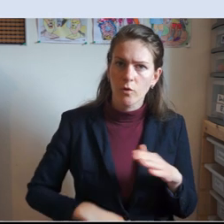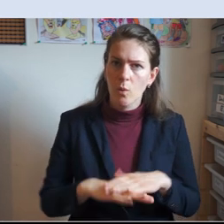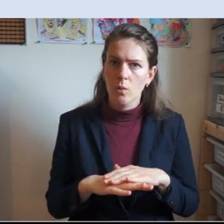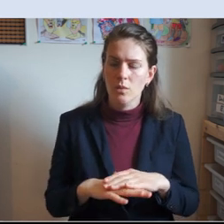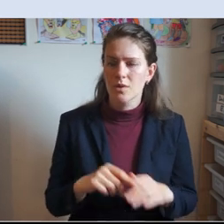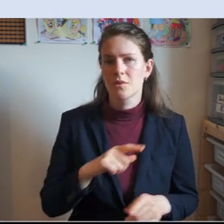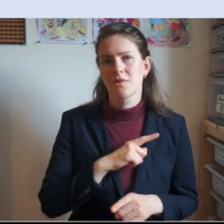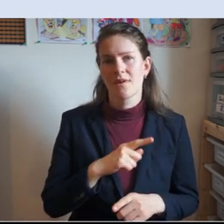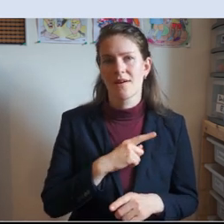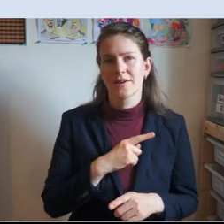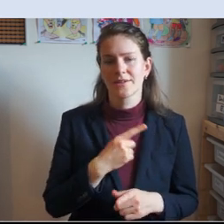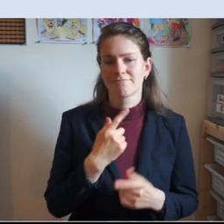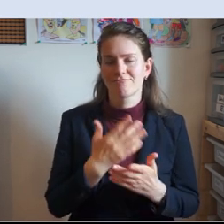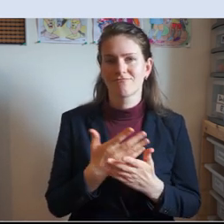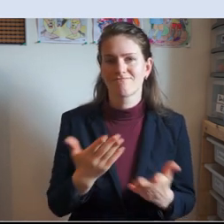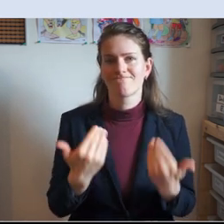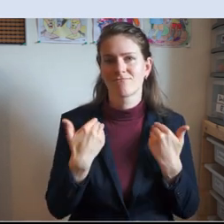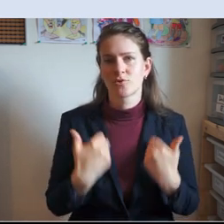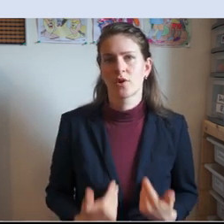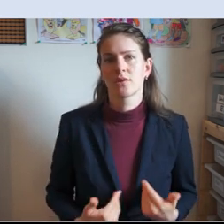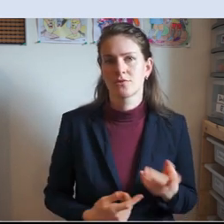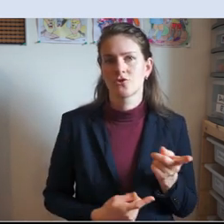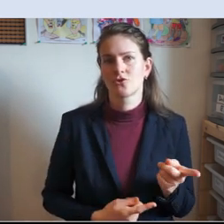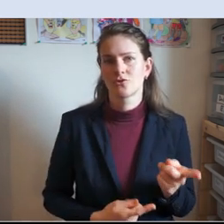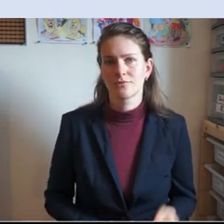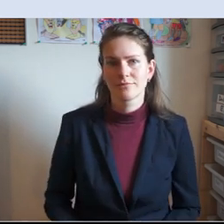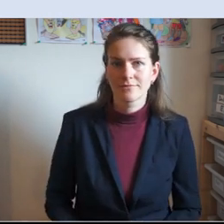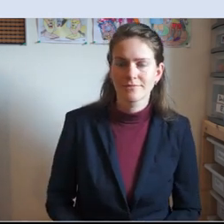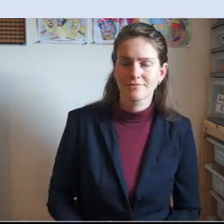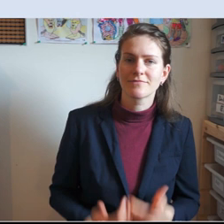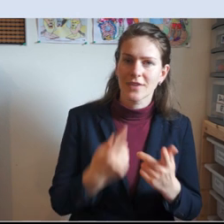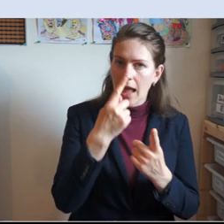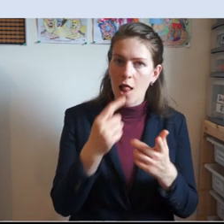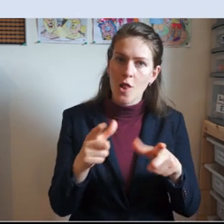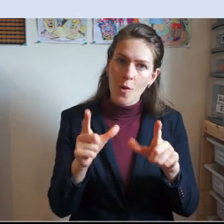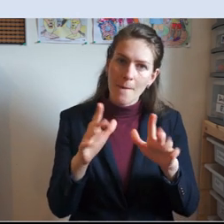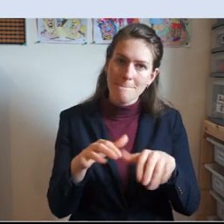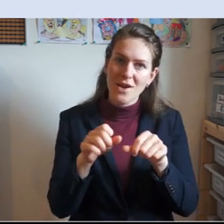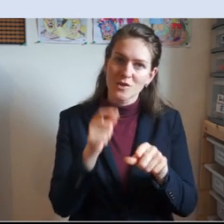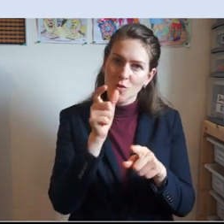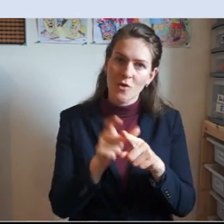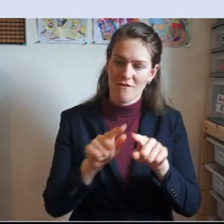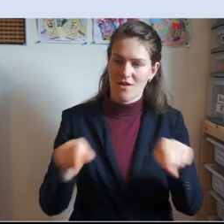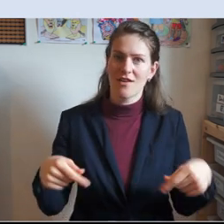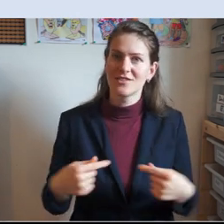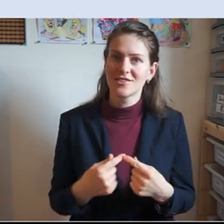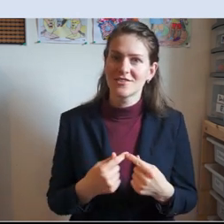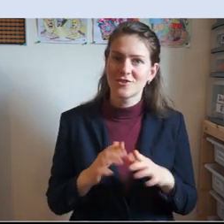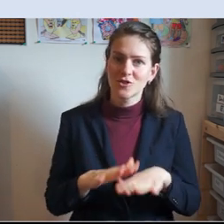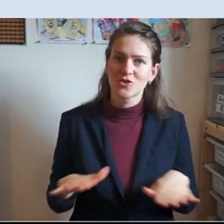he had great possessions. May the Lord bless that word to us children.